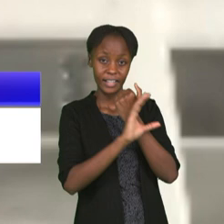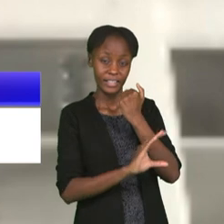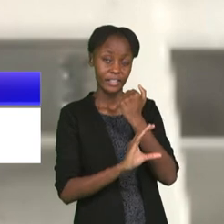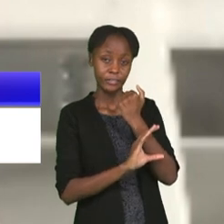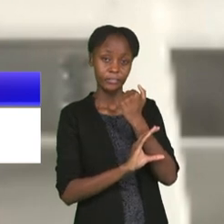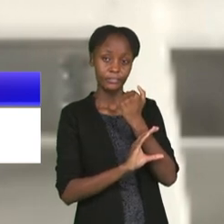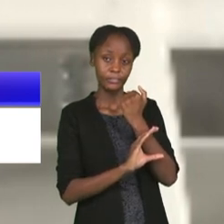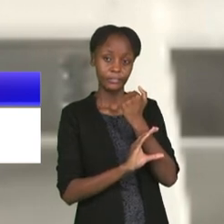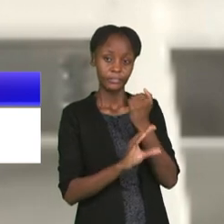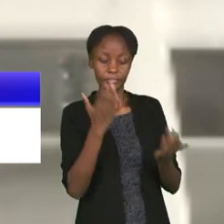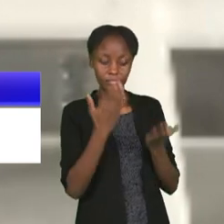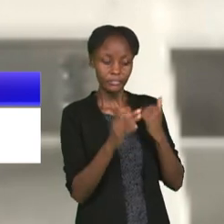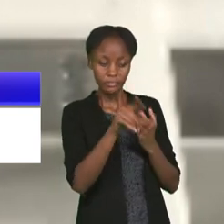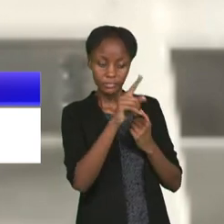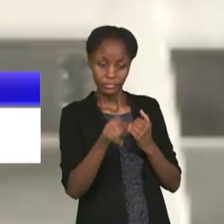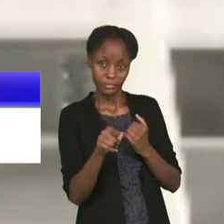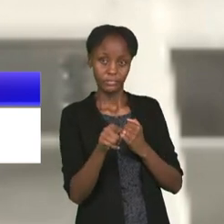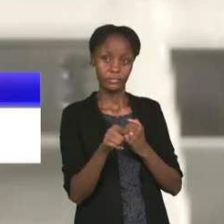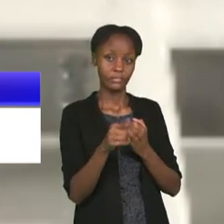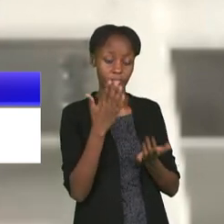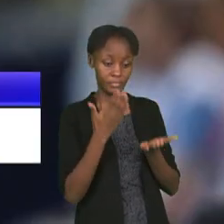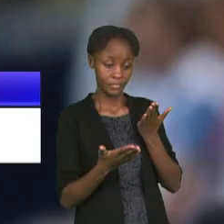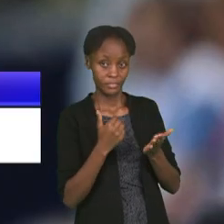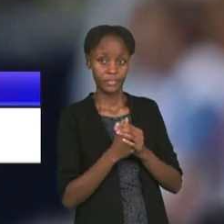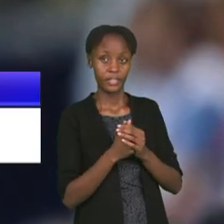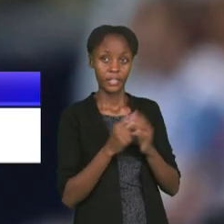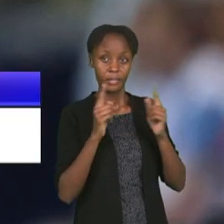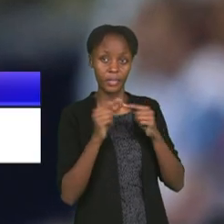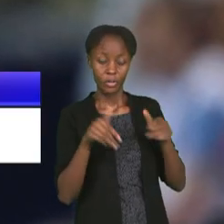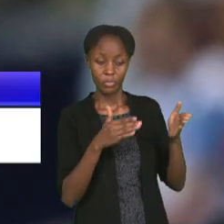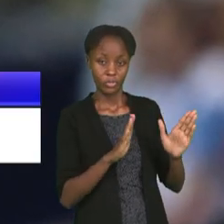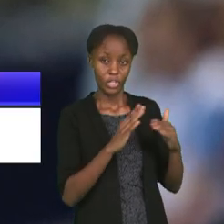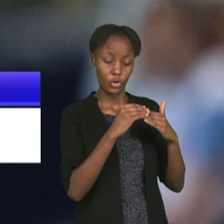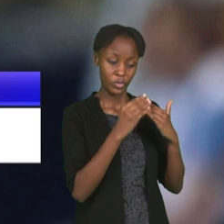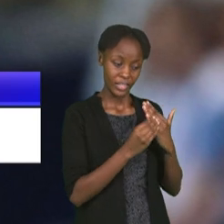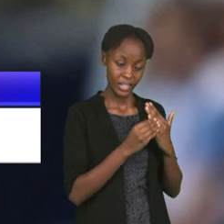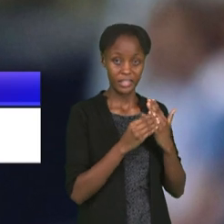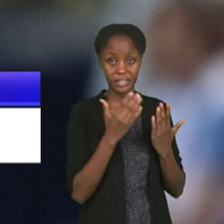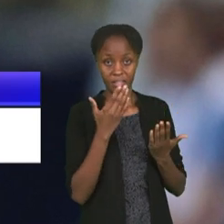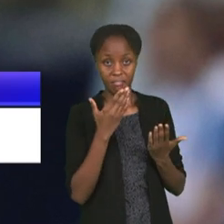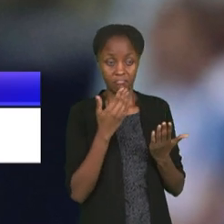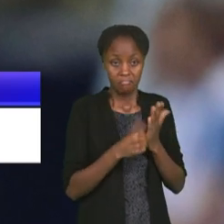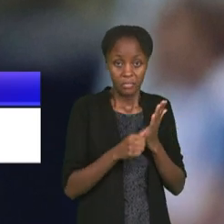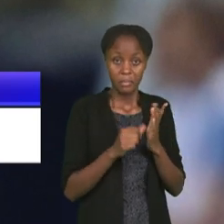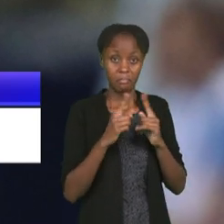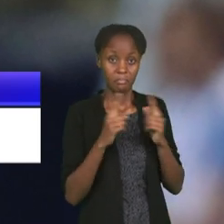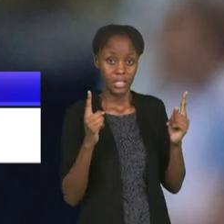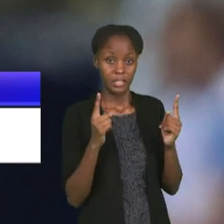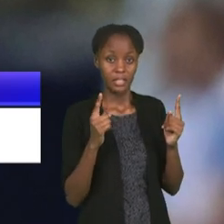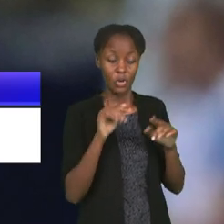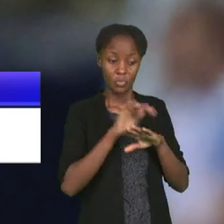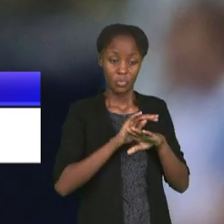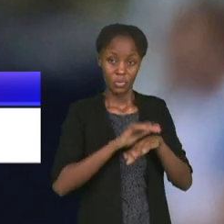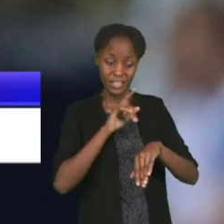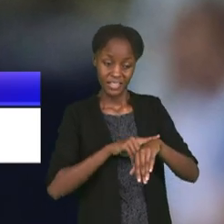maybe it was a mistake and the opportunity to create some trouble and it was not a good